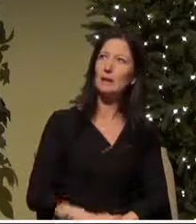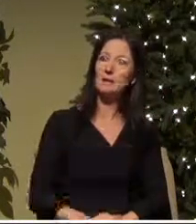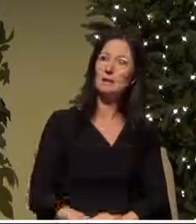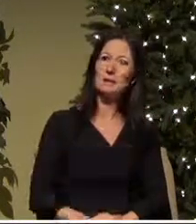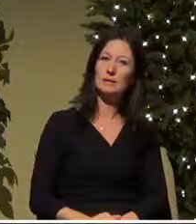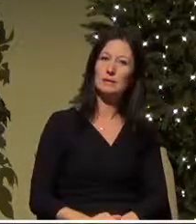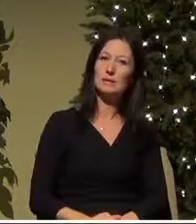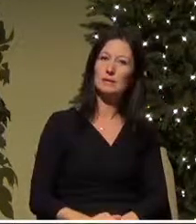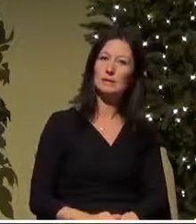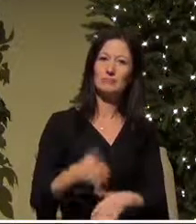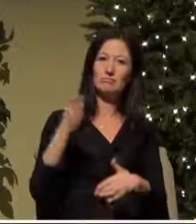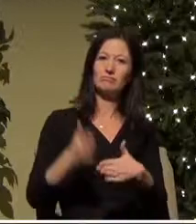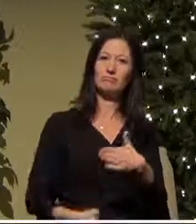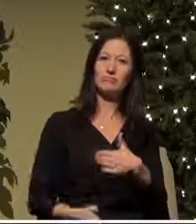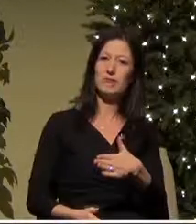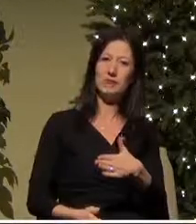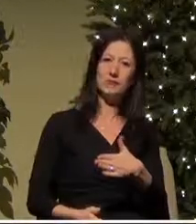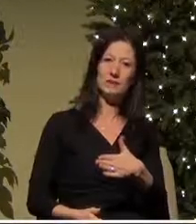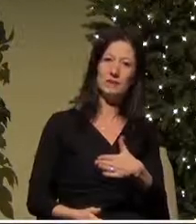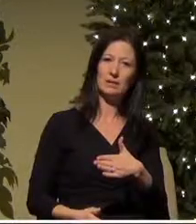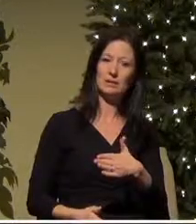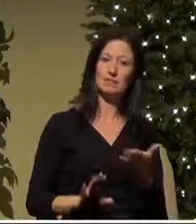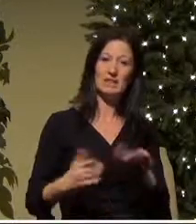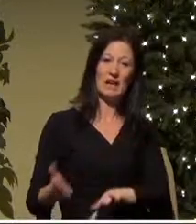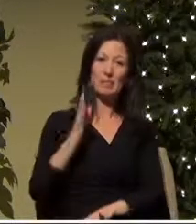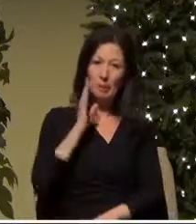that this is the story of their end